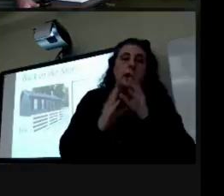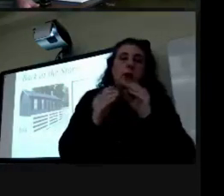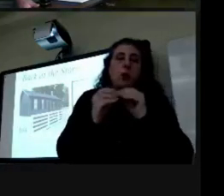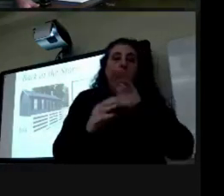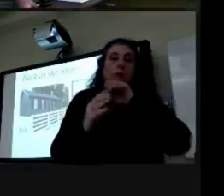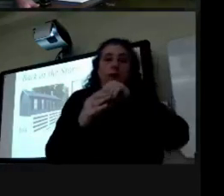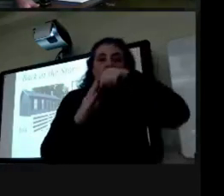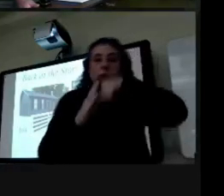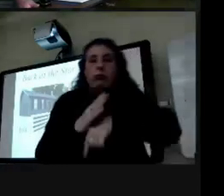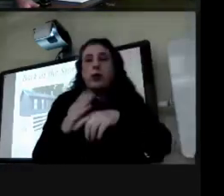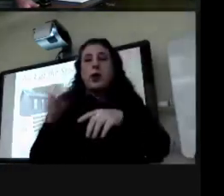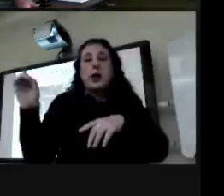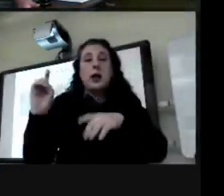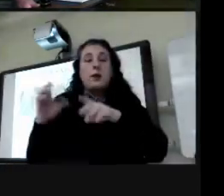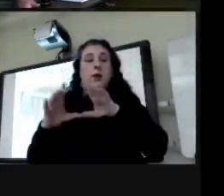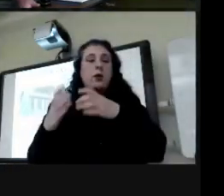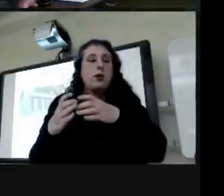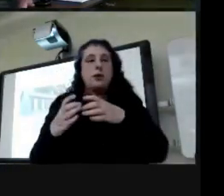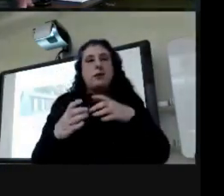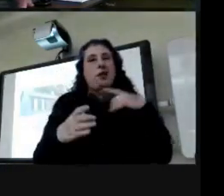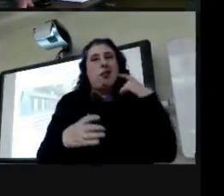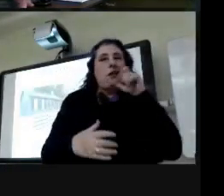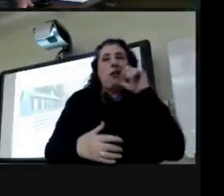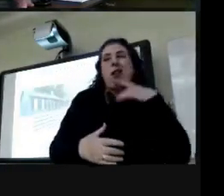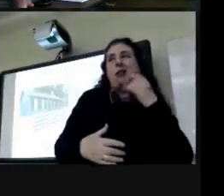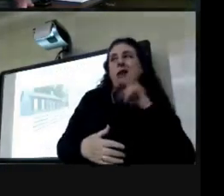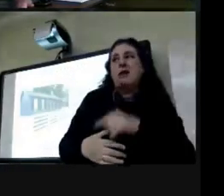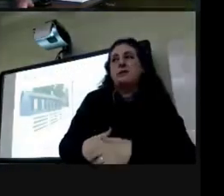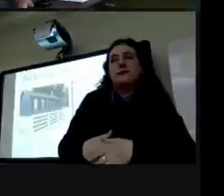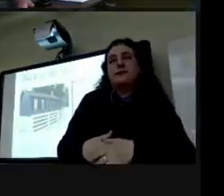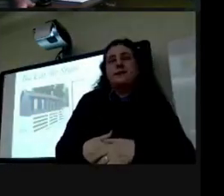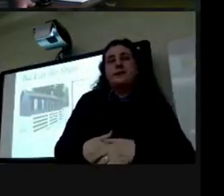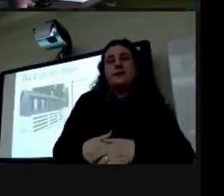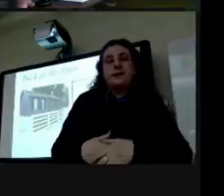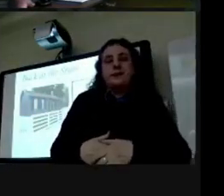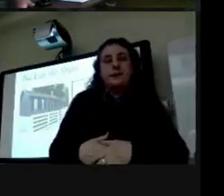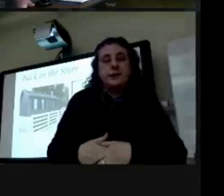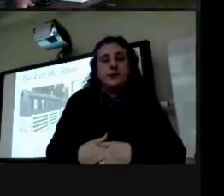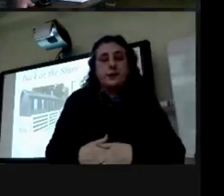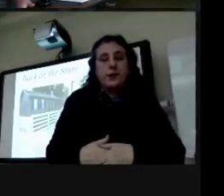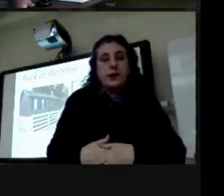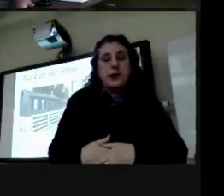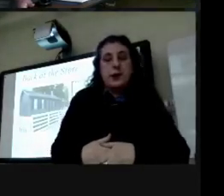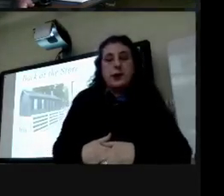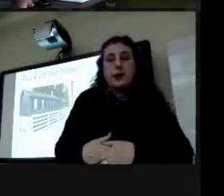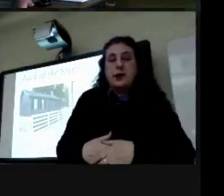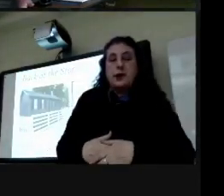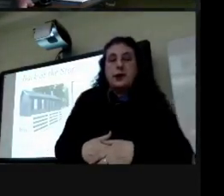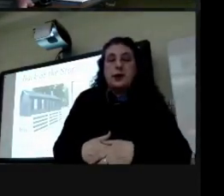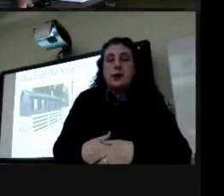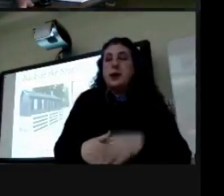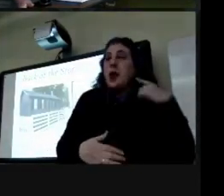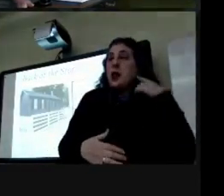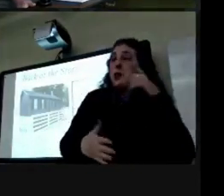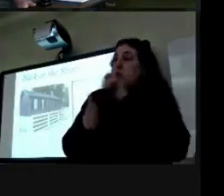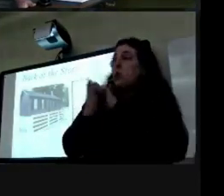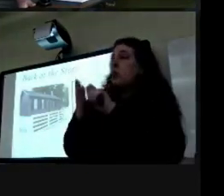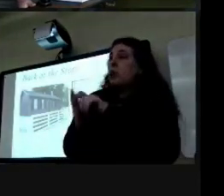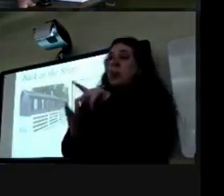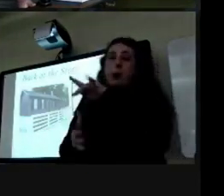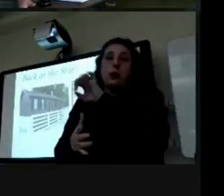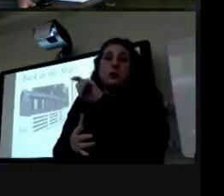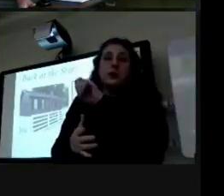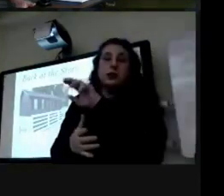party and this displeased lincoln very much uh he actually wrote to the lincoln wrote to the postmaster general